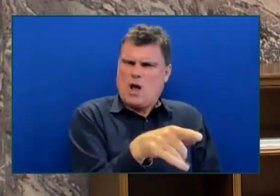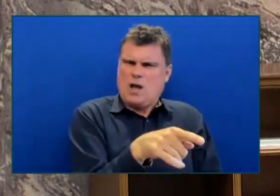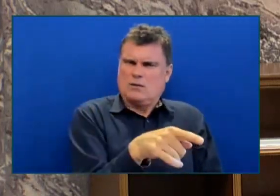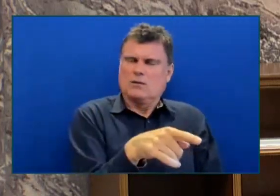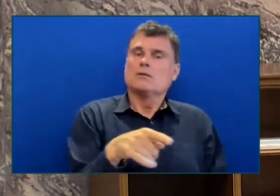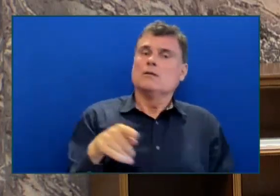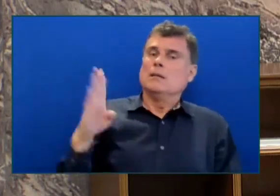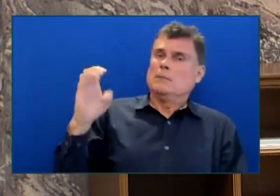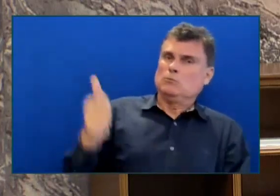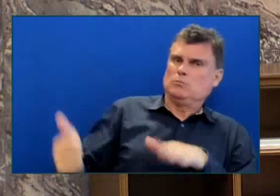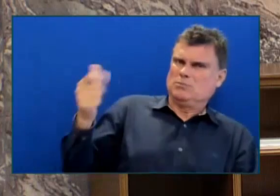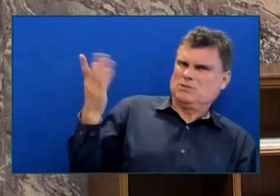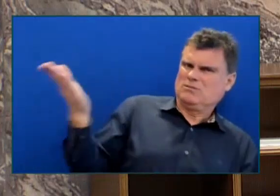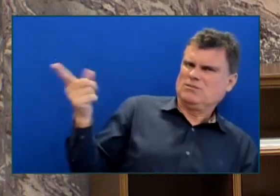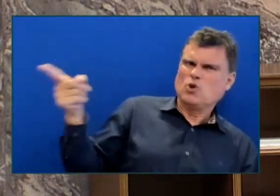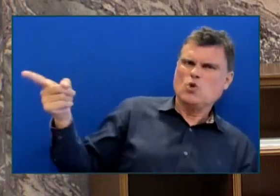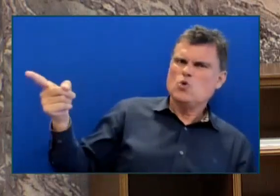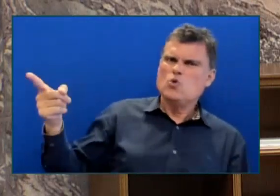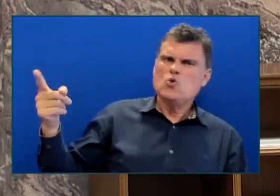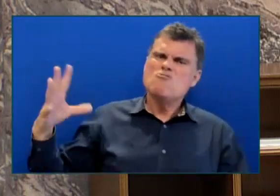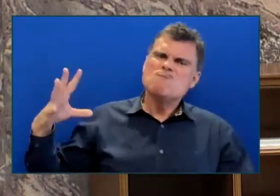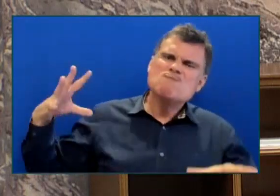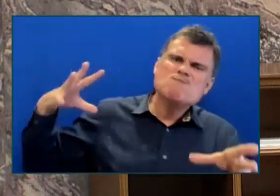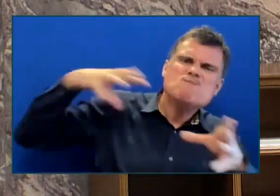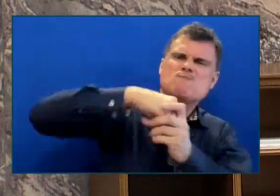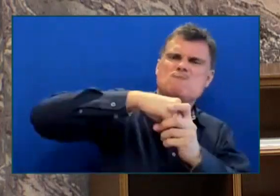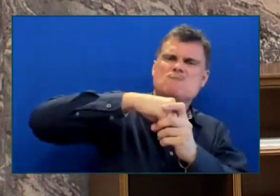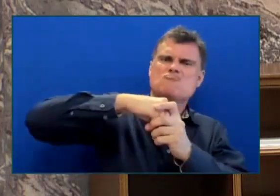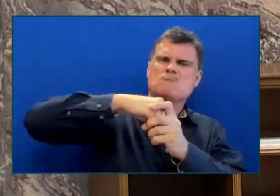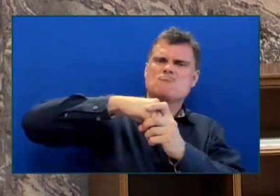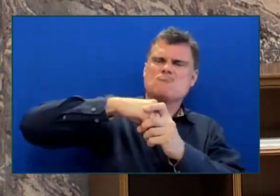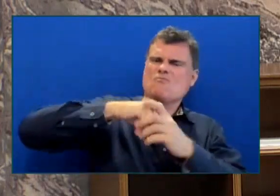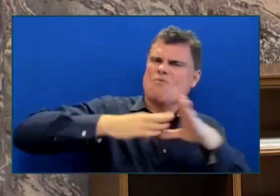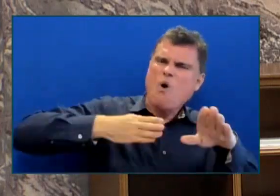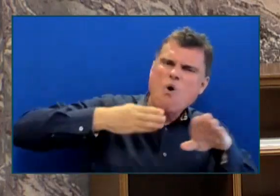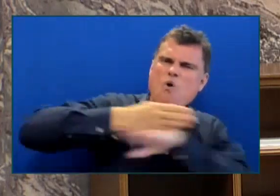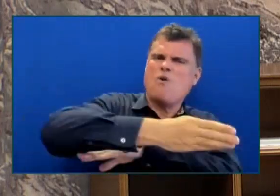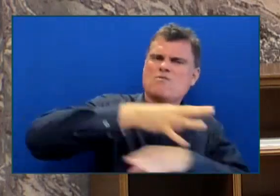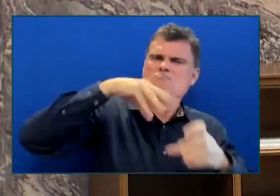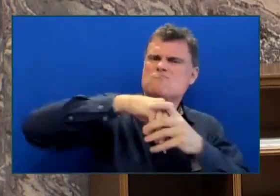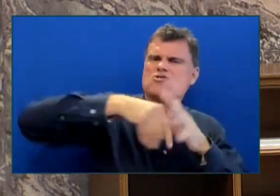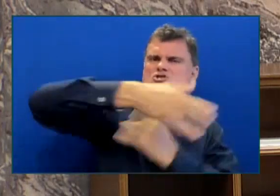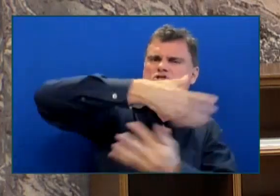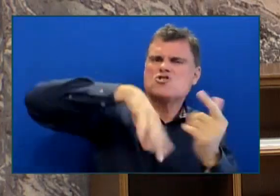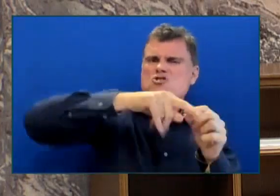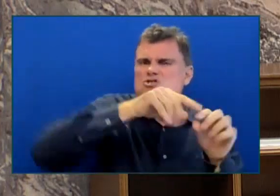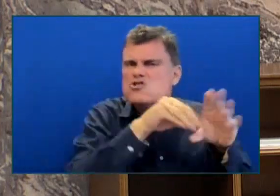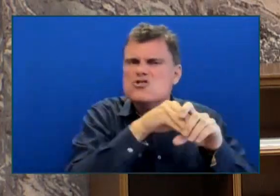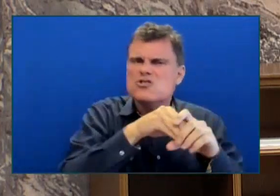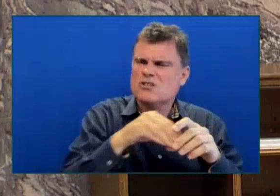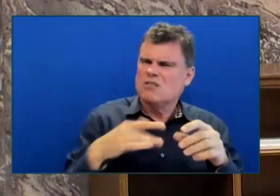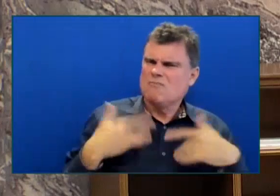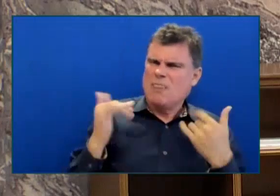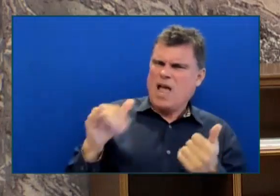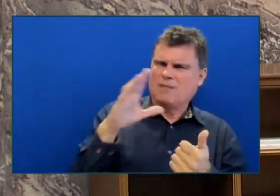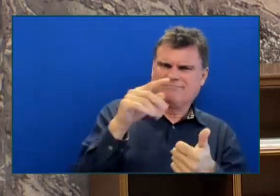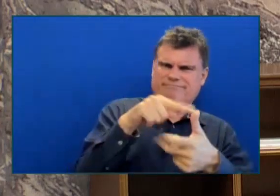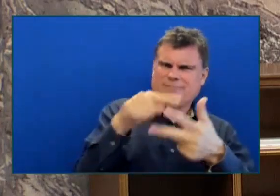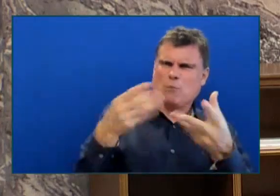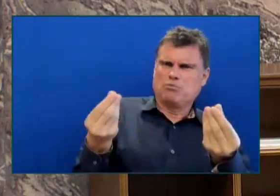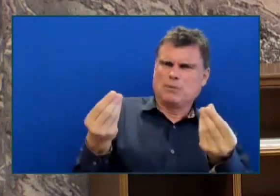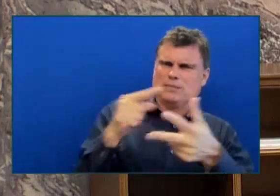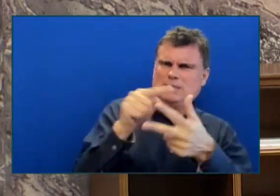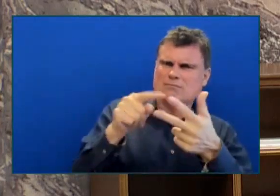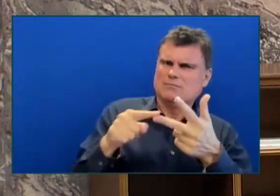Atira properties, why should anyone believe that he wasn't aware of the gross mismanagement at BC Hapening that was